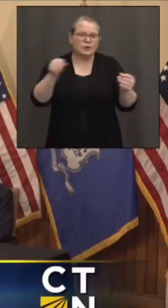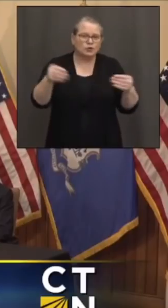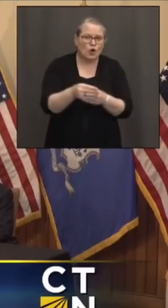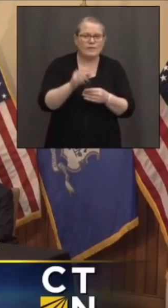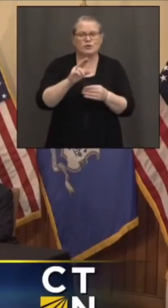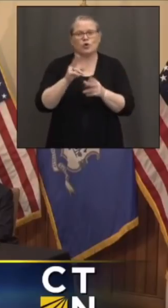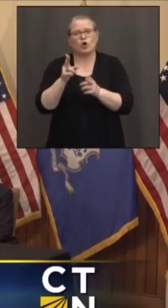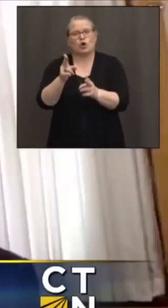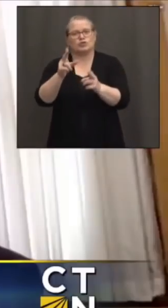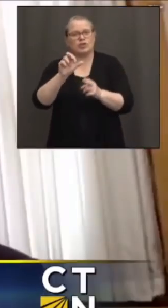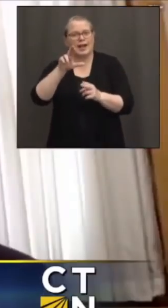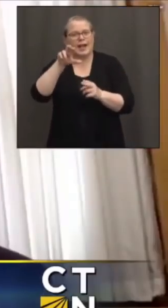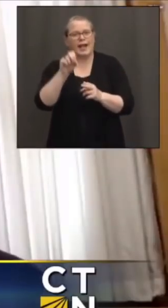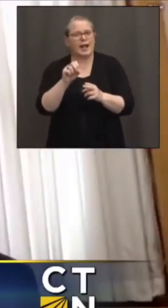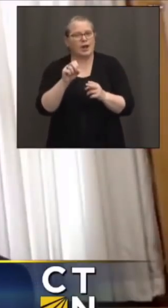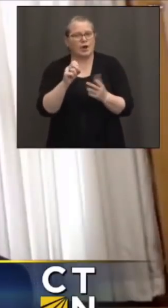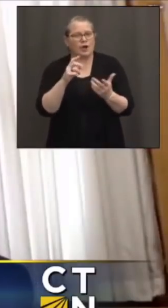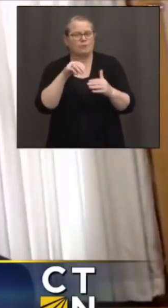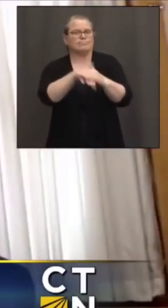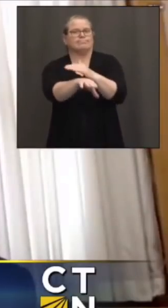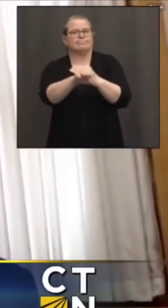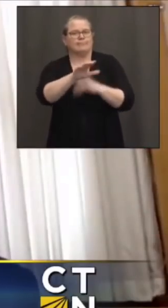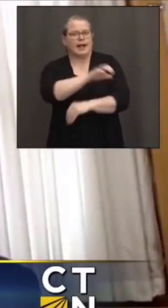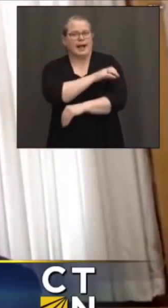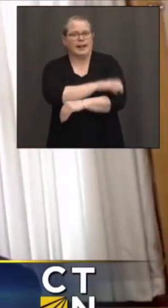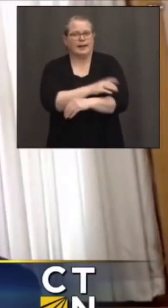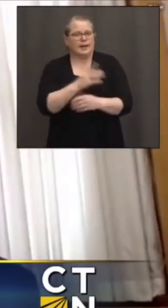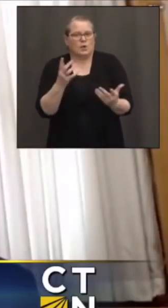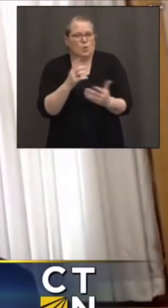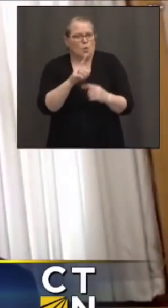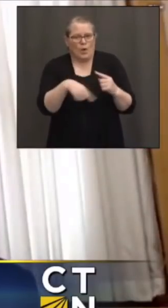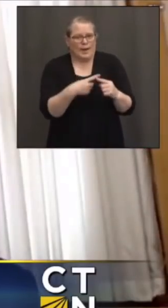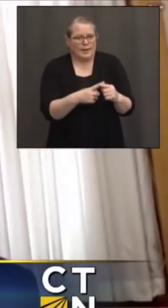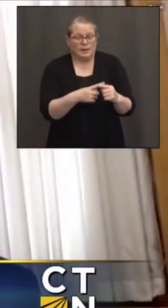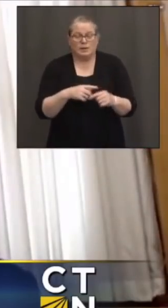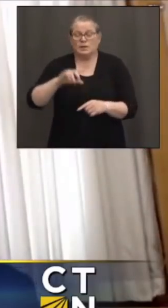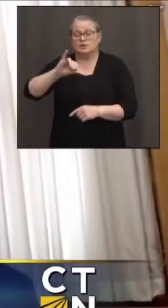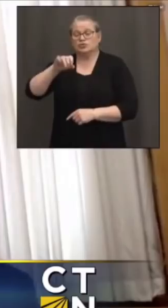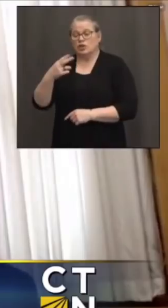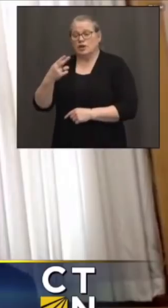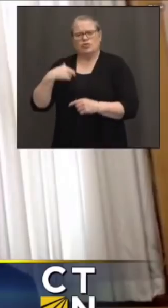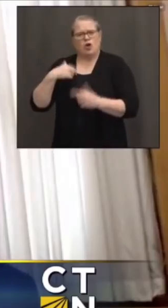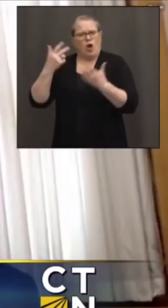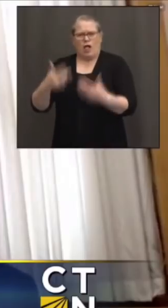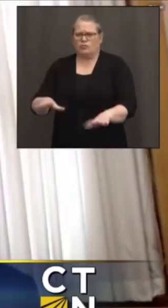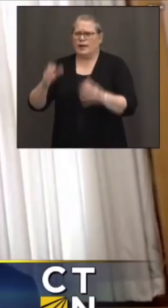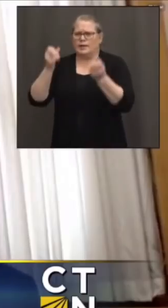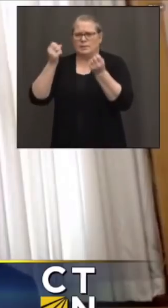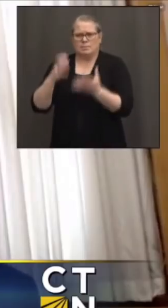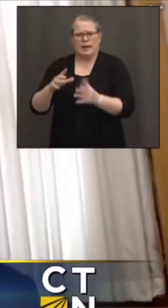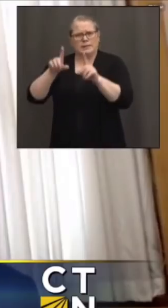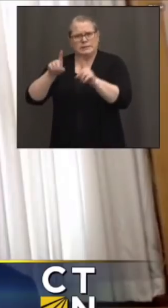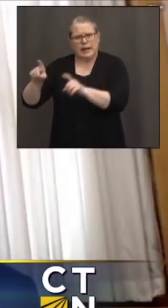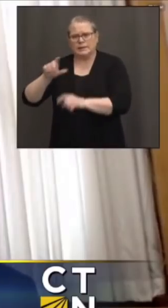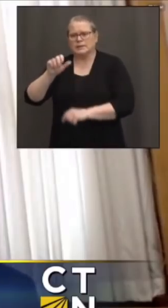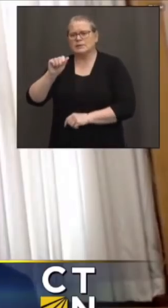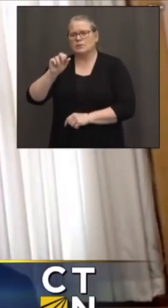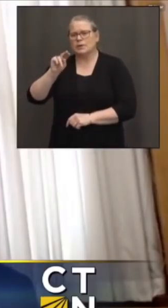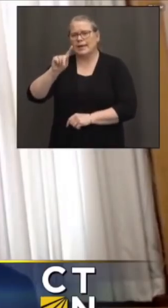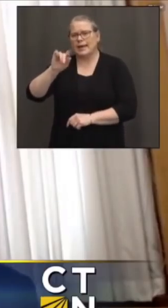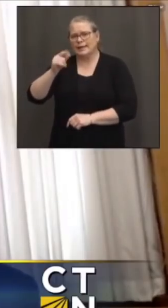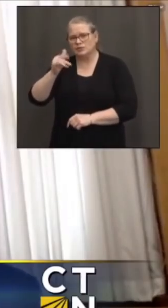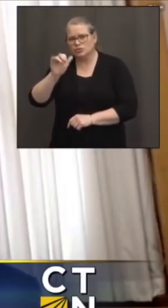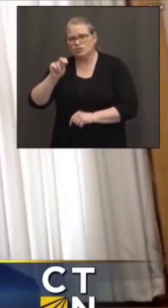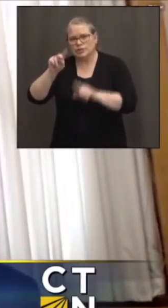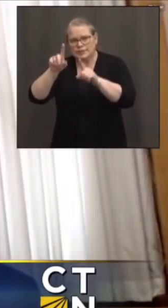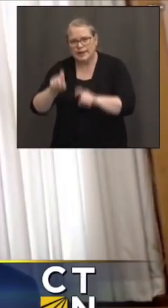Well, there's already a lot of point of care testing going on right now with antigen tests, both, you know,